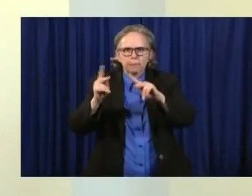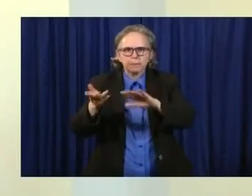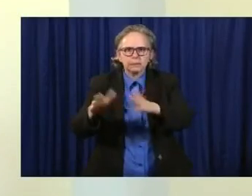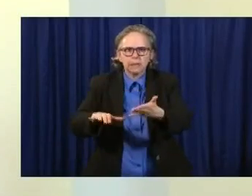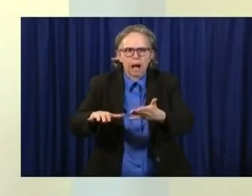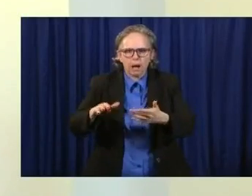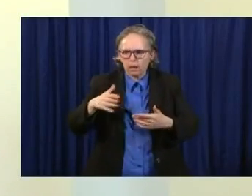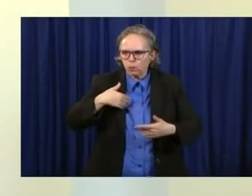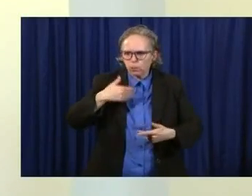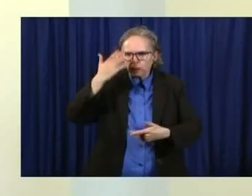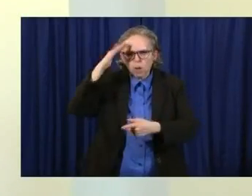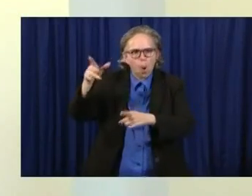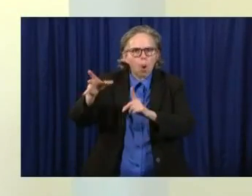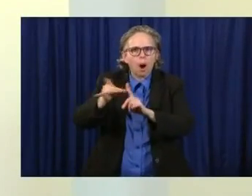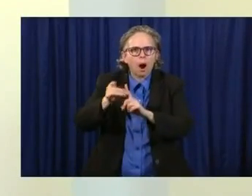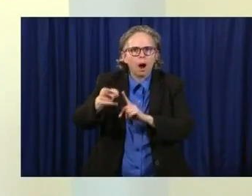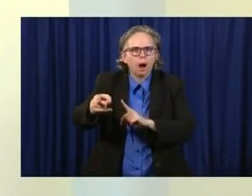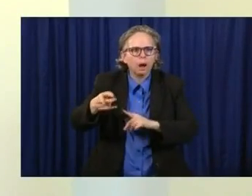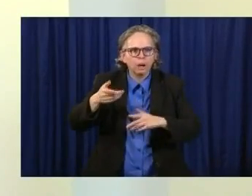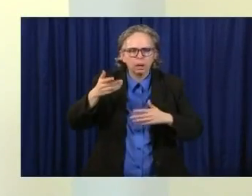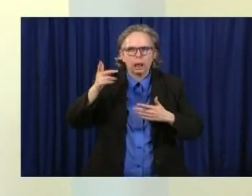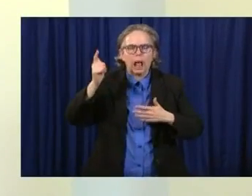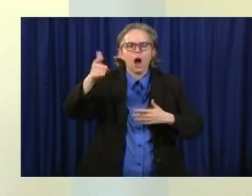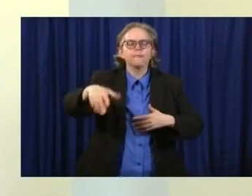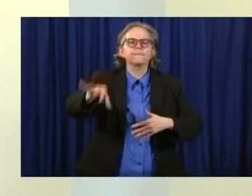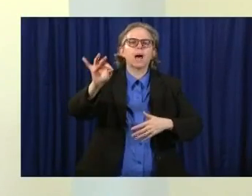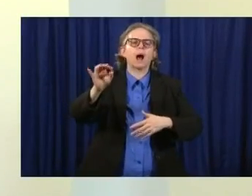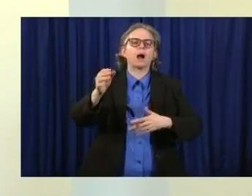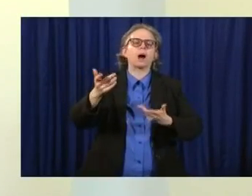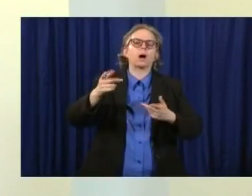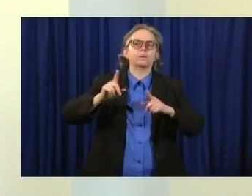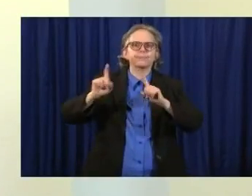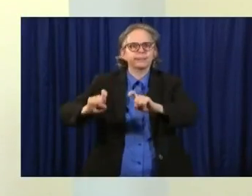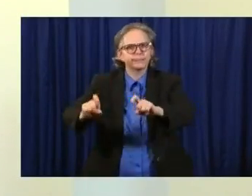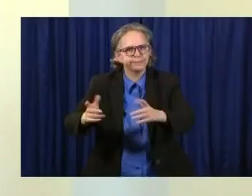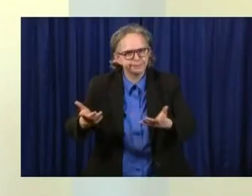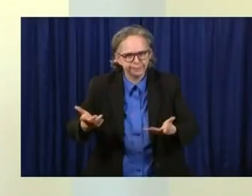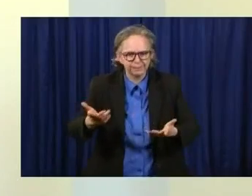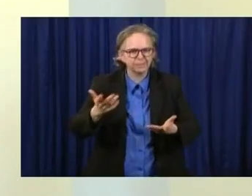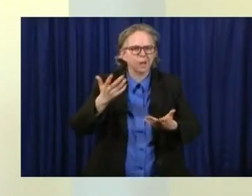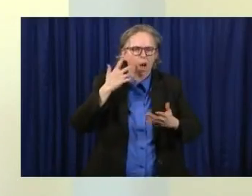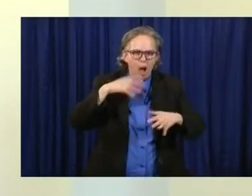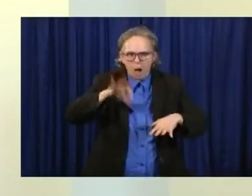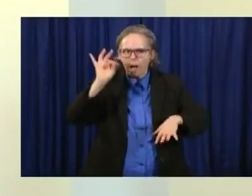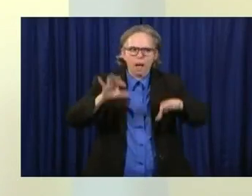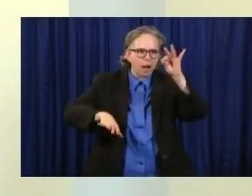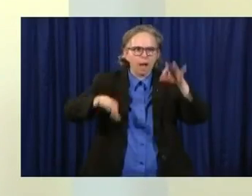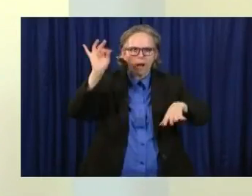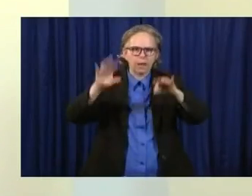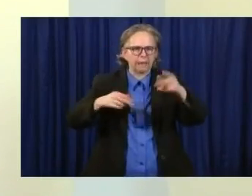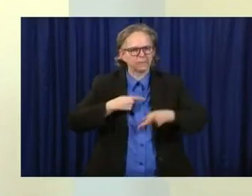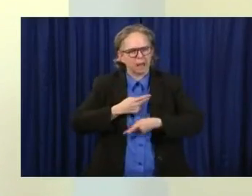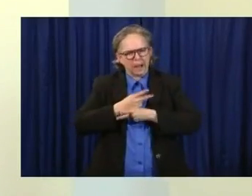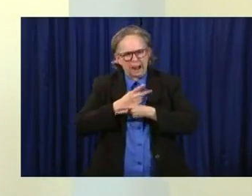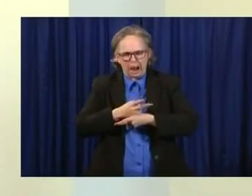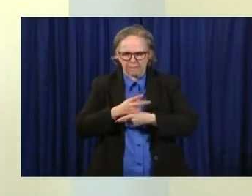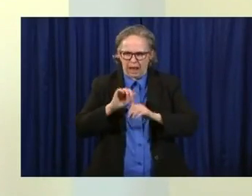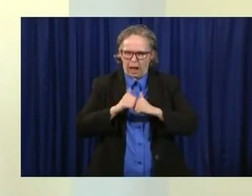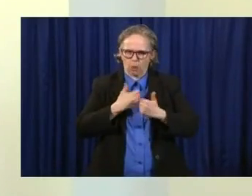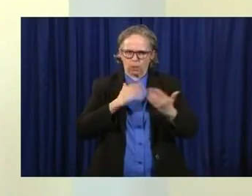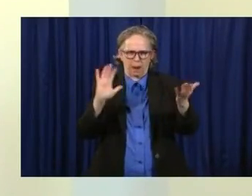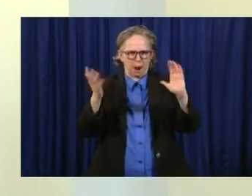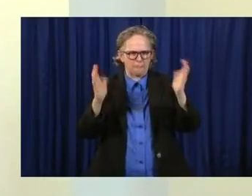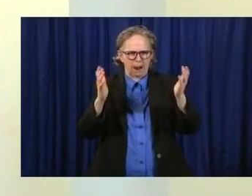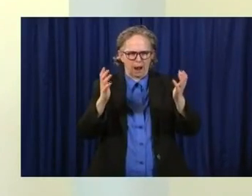So it's really important to try as best you can to compare apples to apples. And if you just look at case numbers going up, and I said